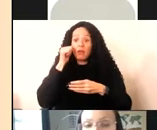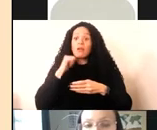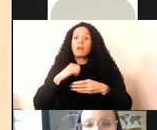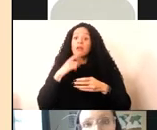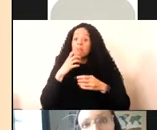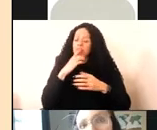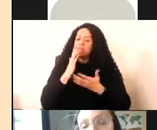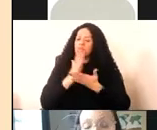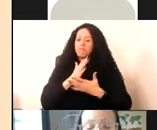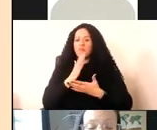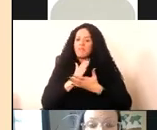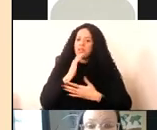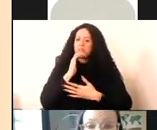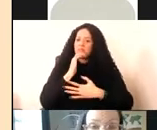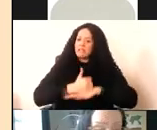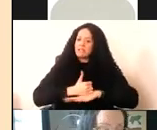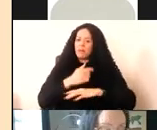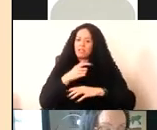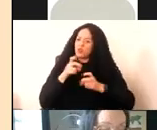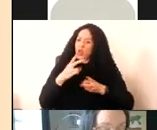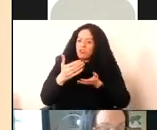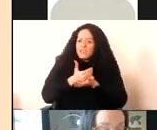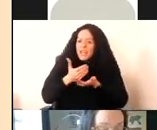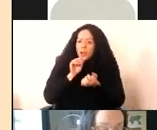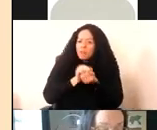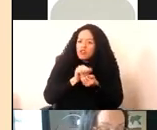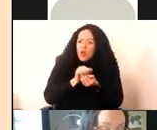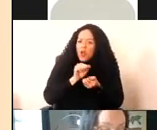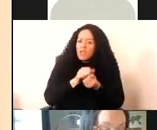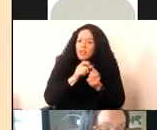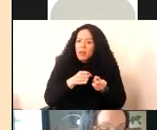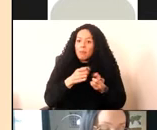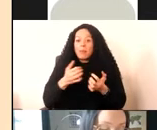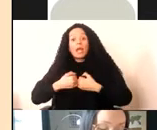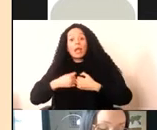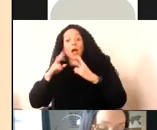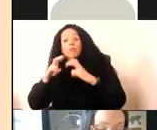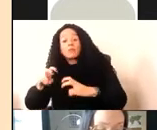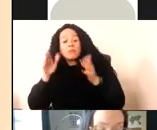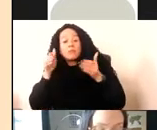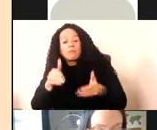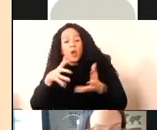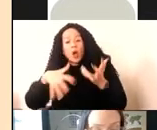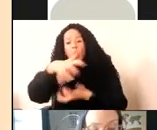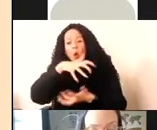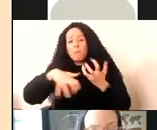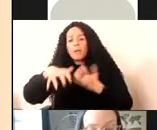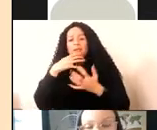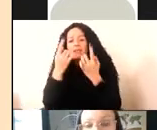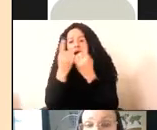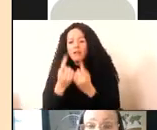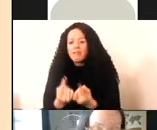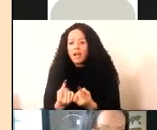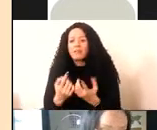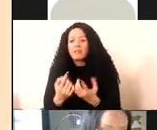established ways of preserving them, in our research we focus much more on complex artifacts that challenge